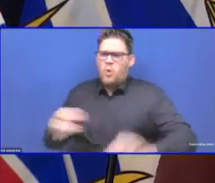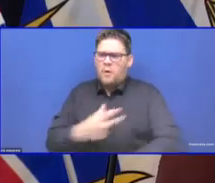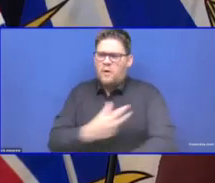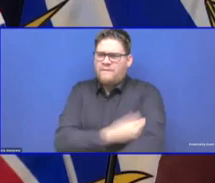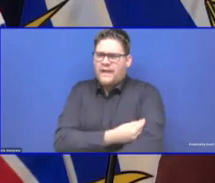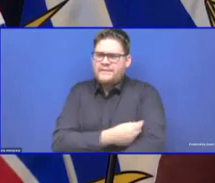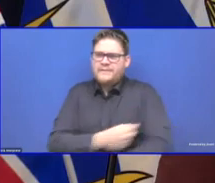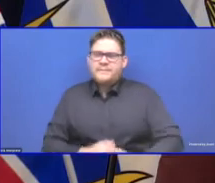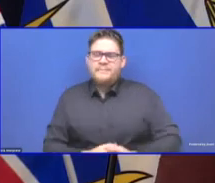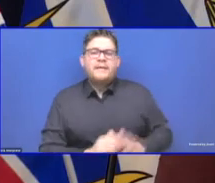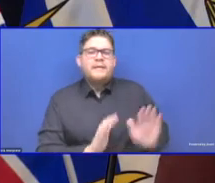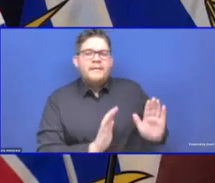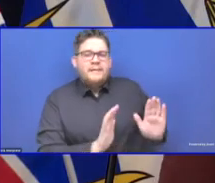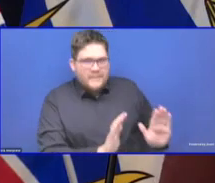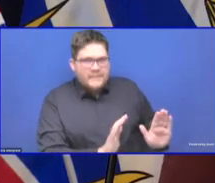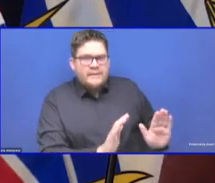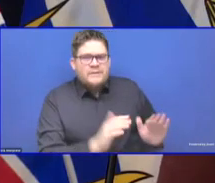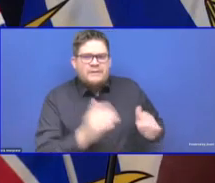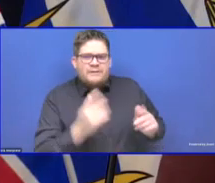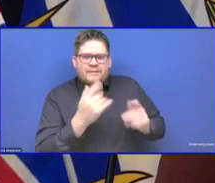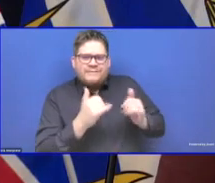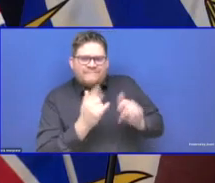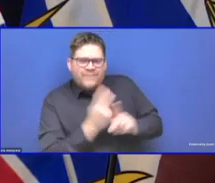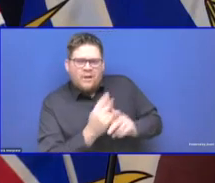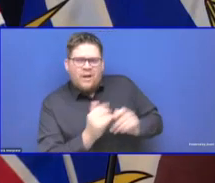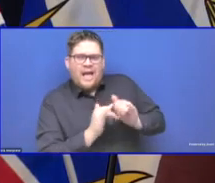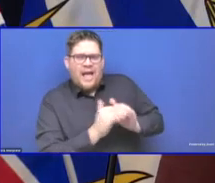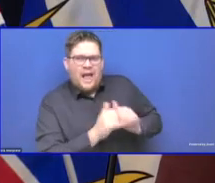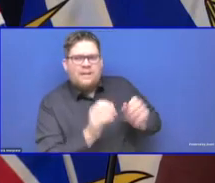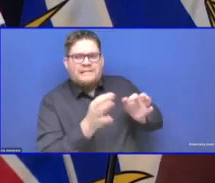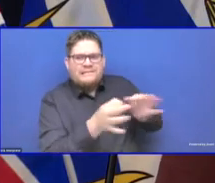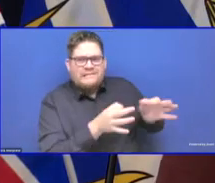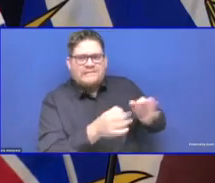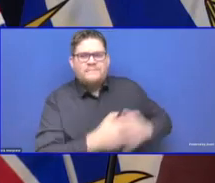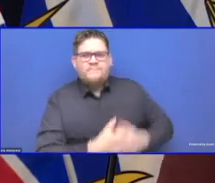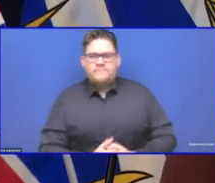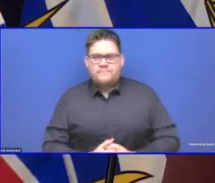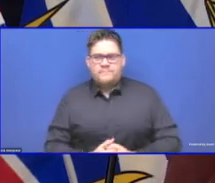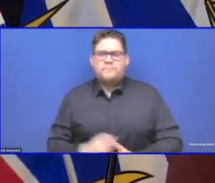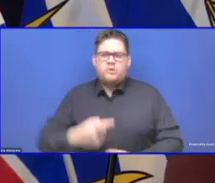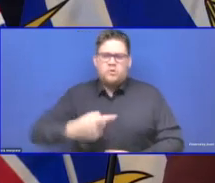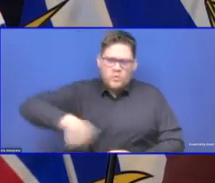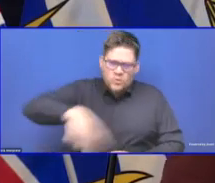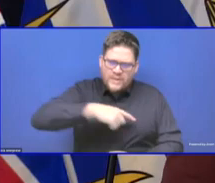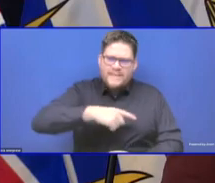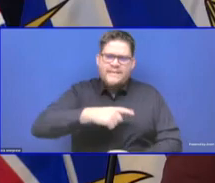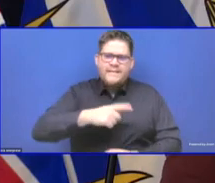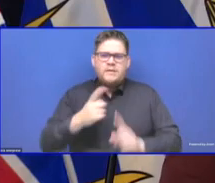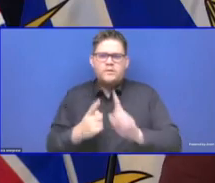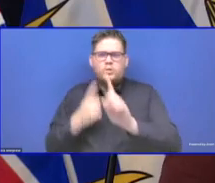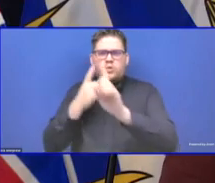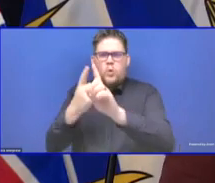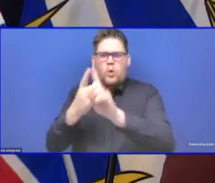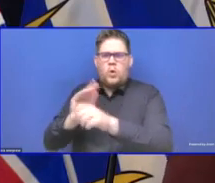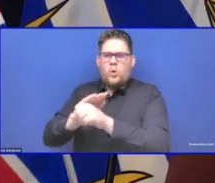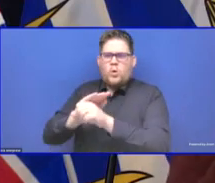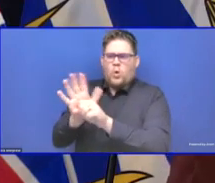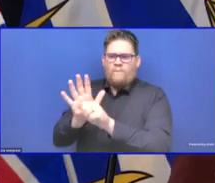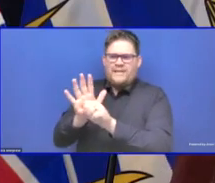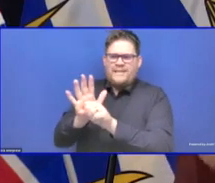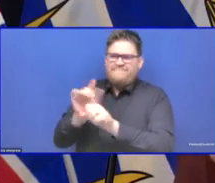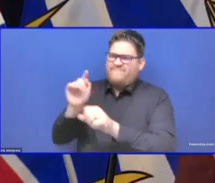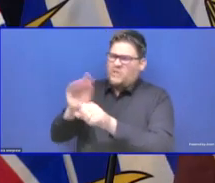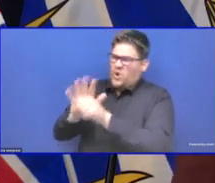us across the board, some more than others, and some people have suffered immense losses. And,